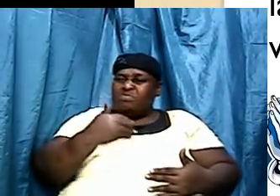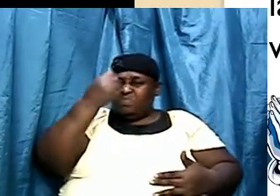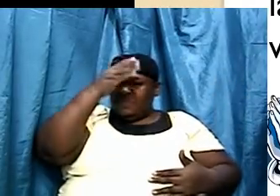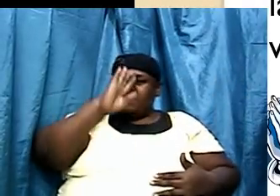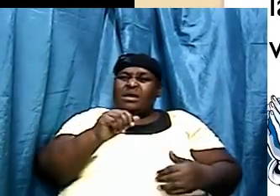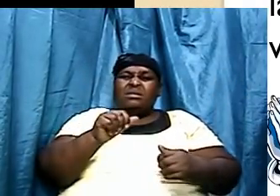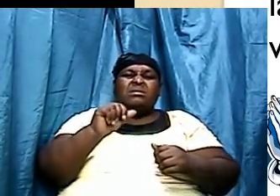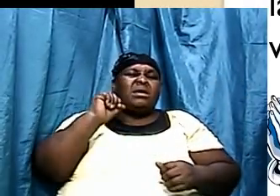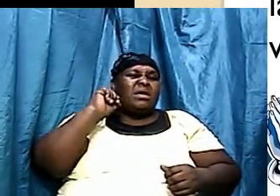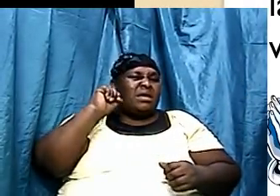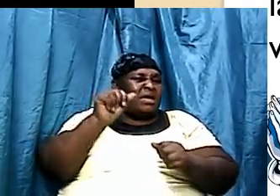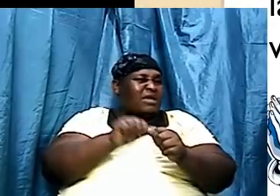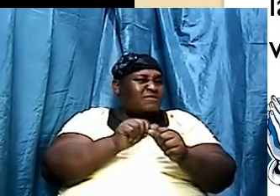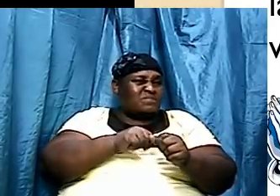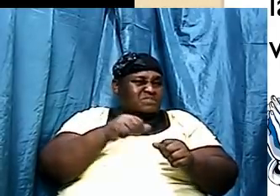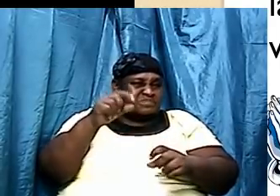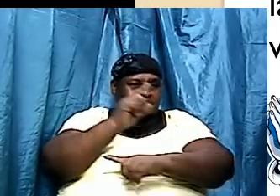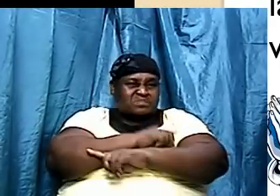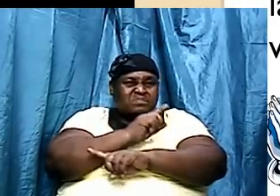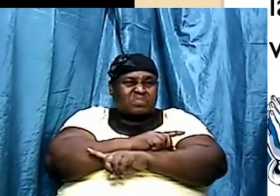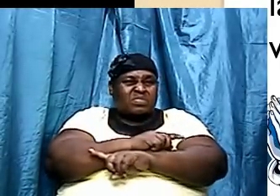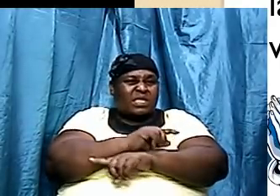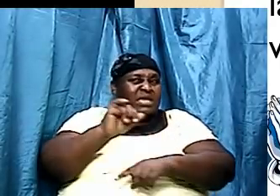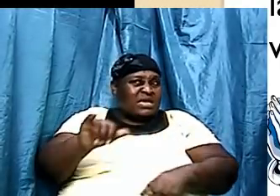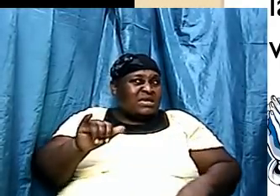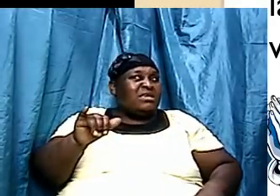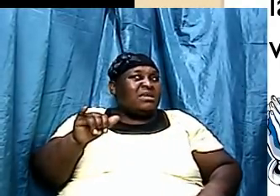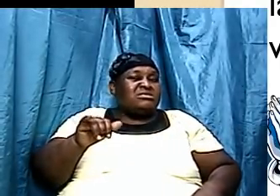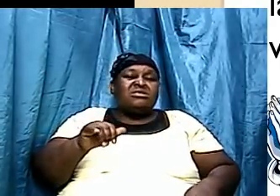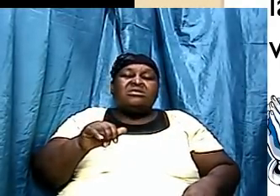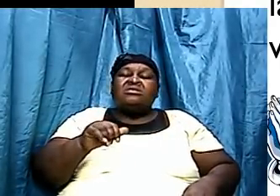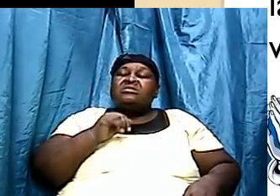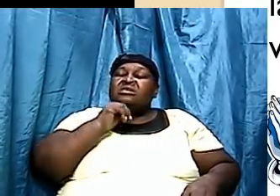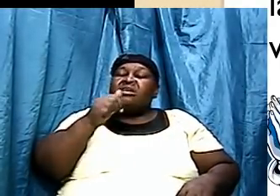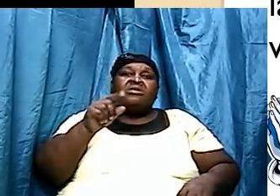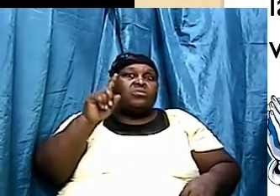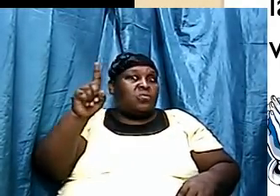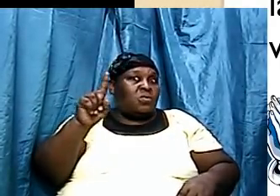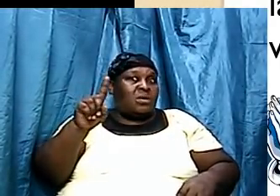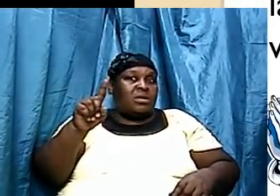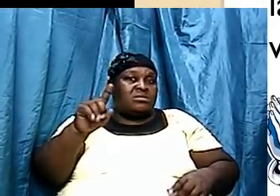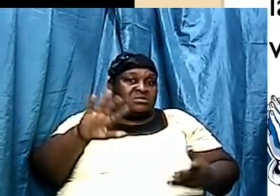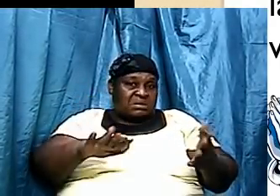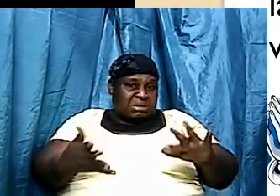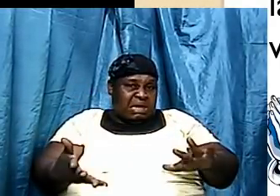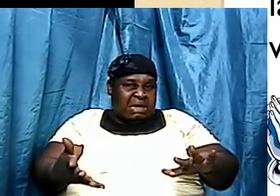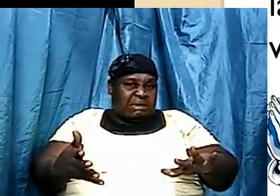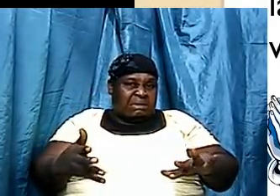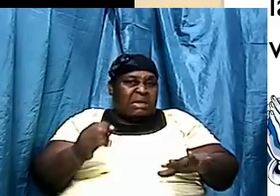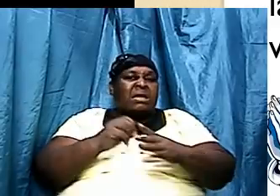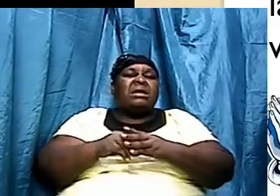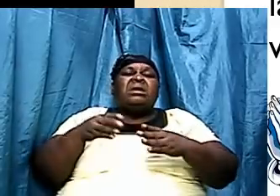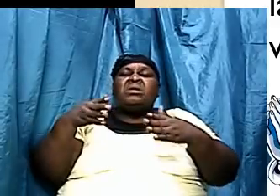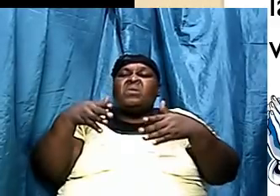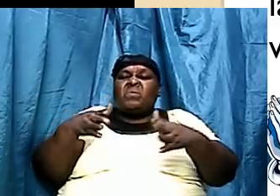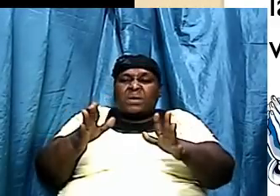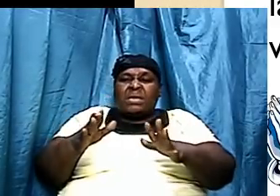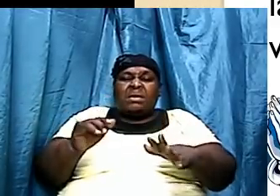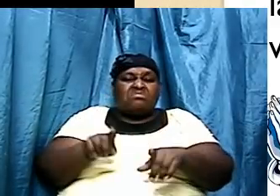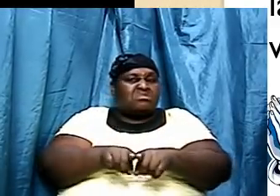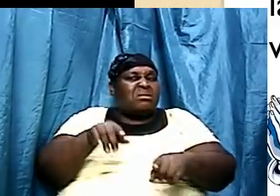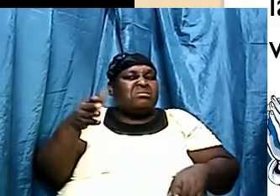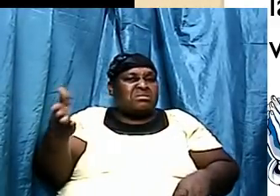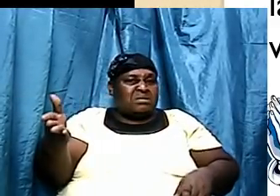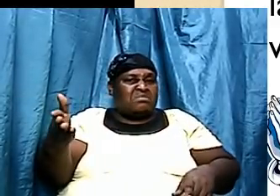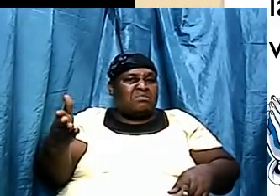But yet still, not one of them who were here died in a particular way like that. Because God put laws in place